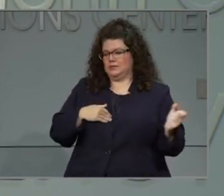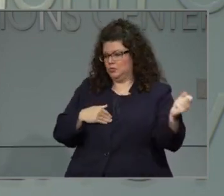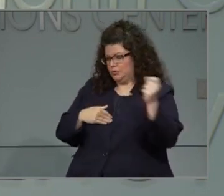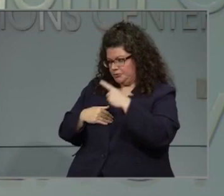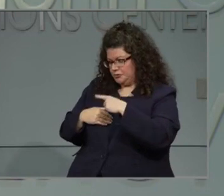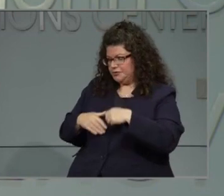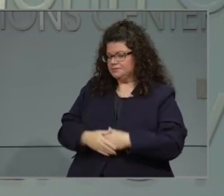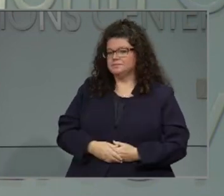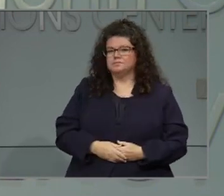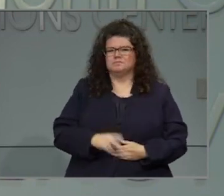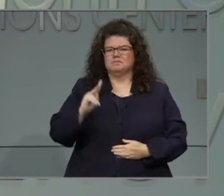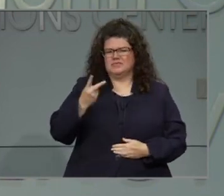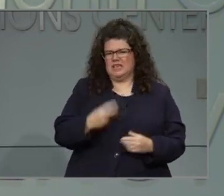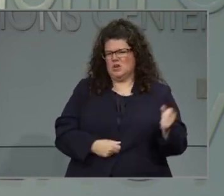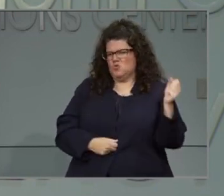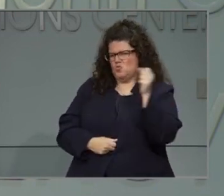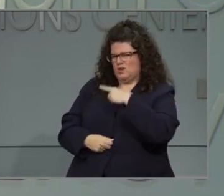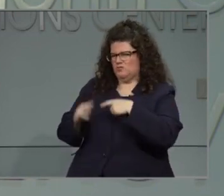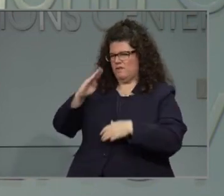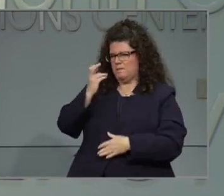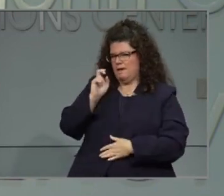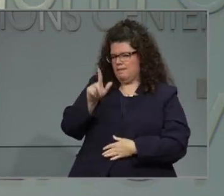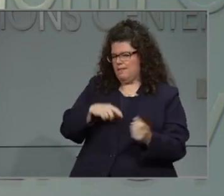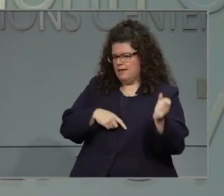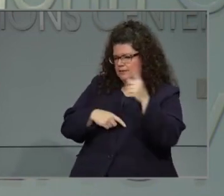Follow-up, Michael Hyland, CBS 17.